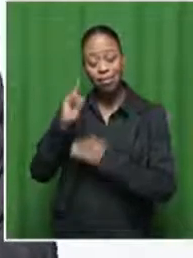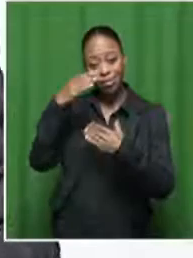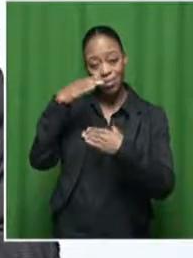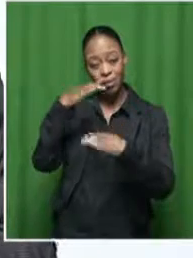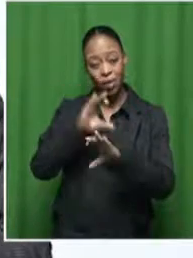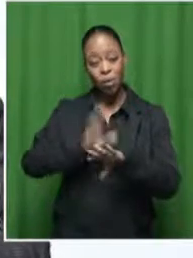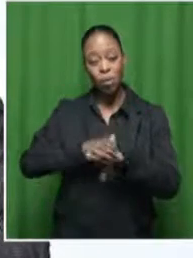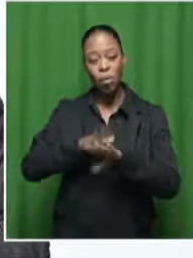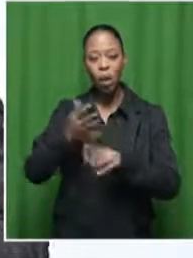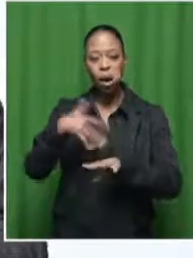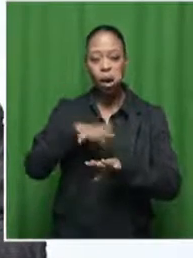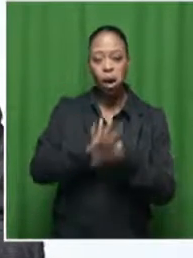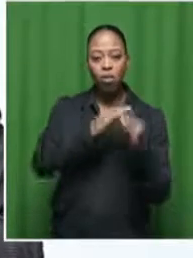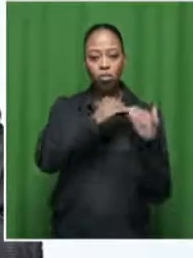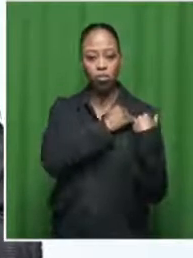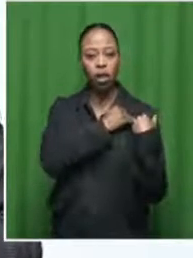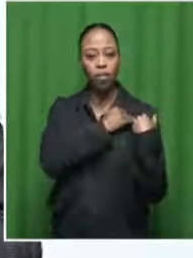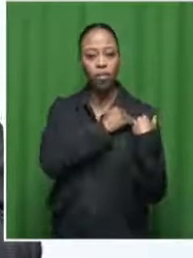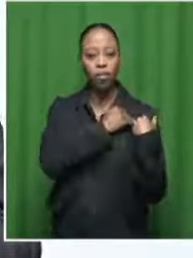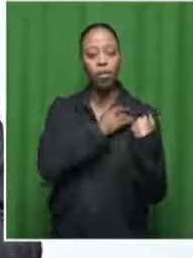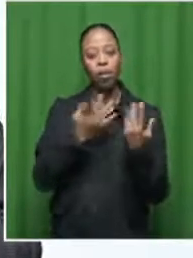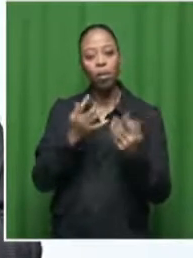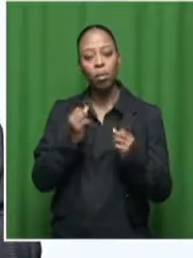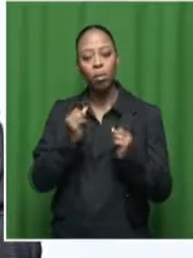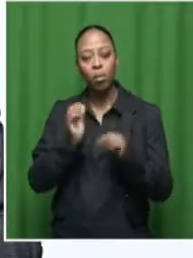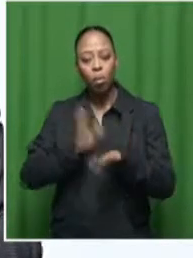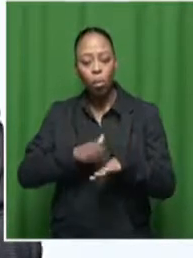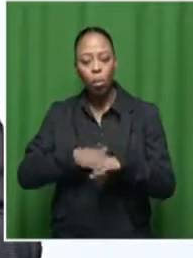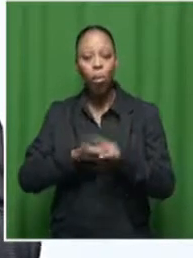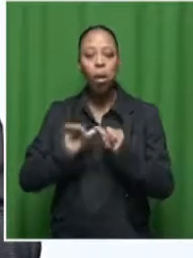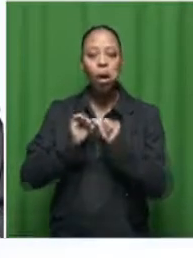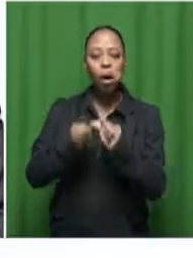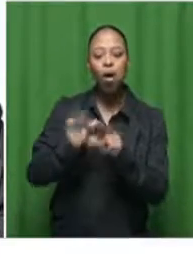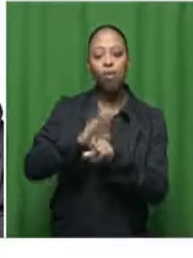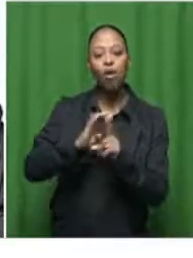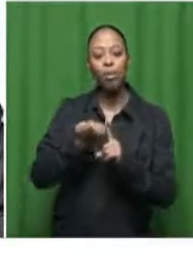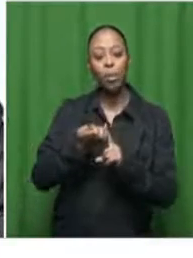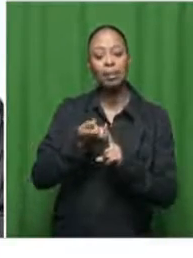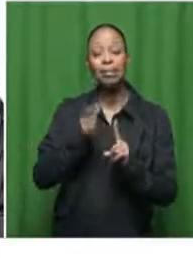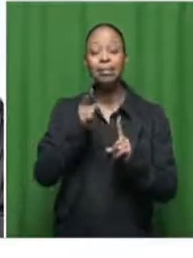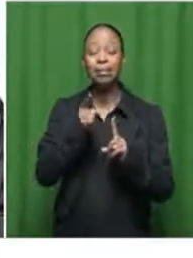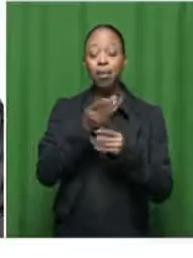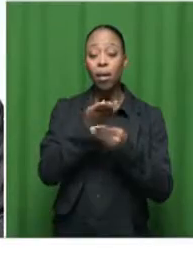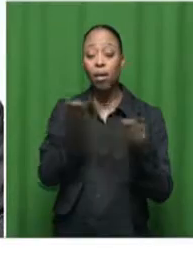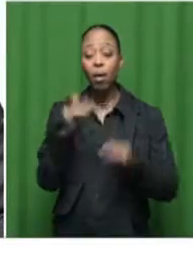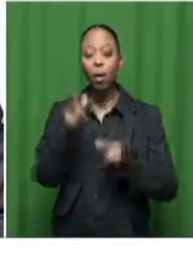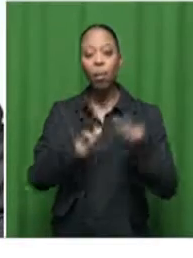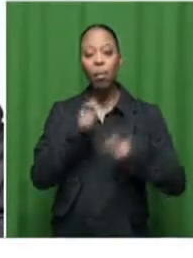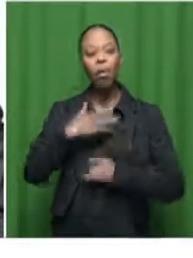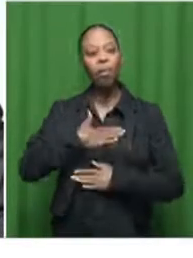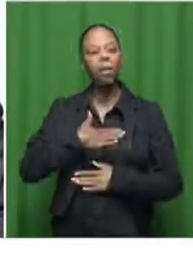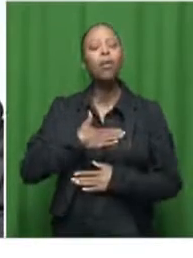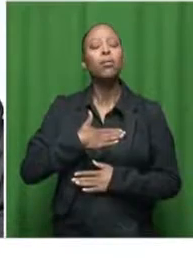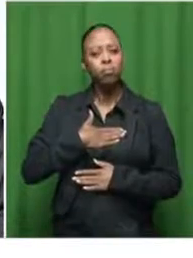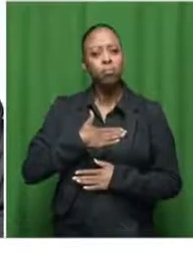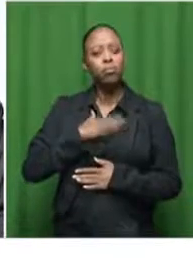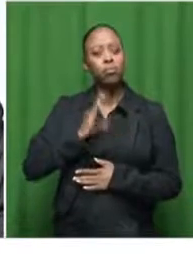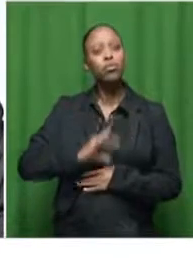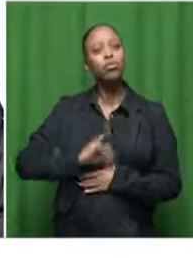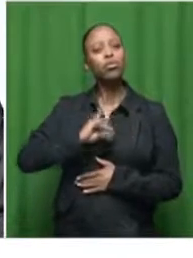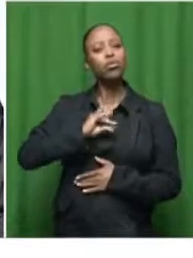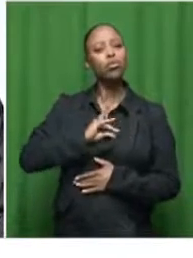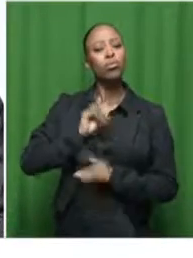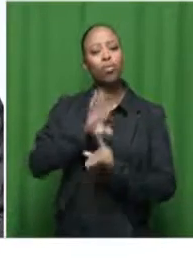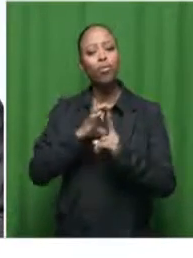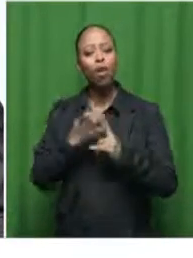an inclusive, safe, resilient and sustainable environment in which everybody essentially has a conducive